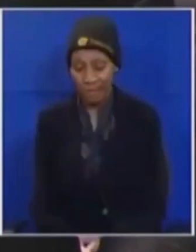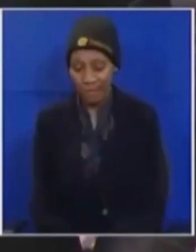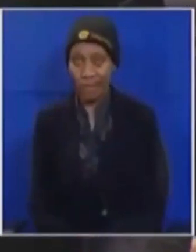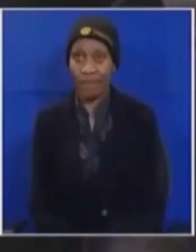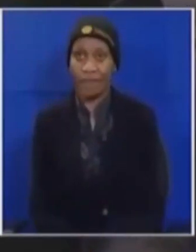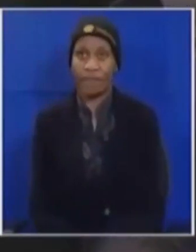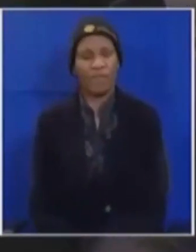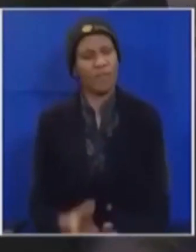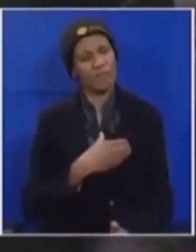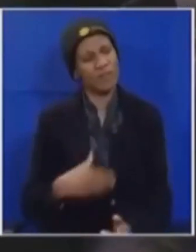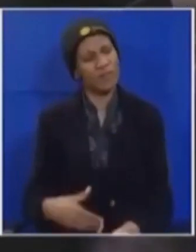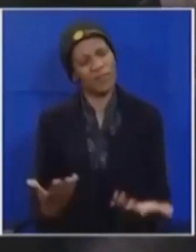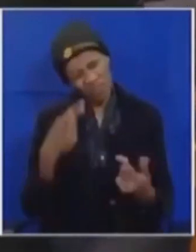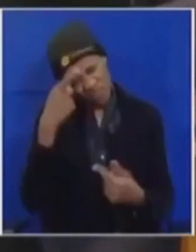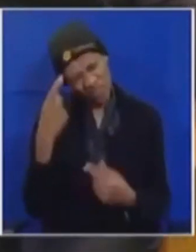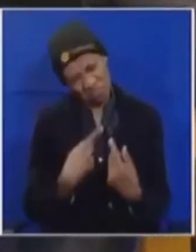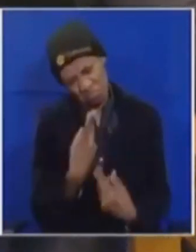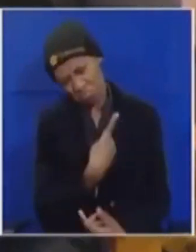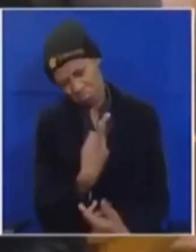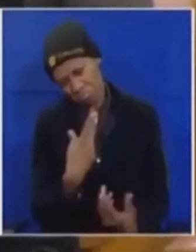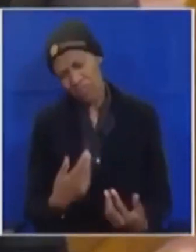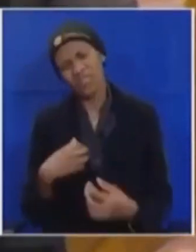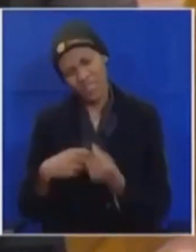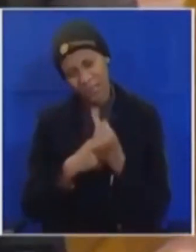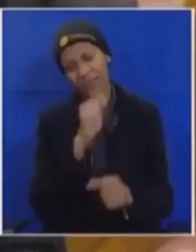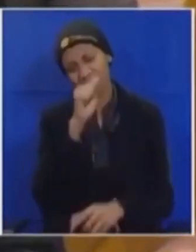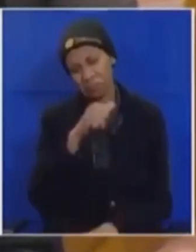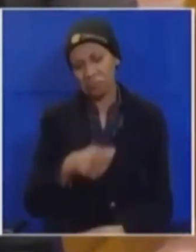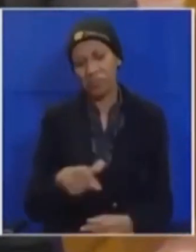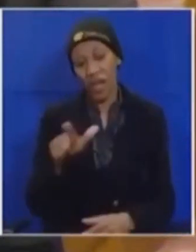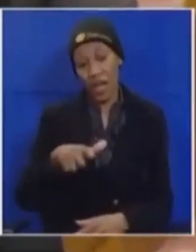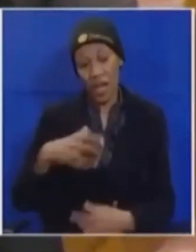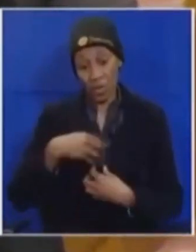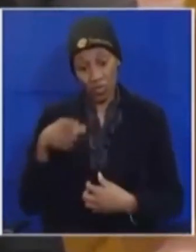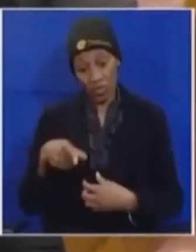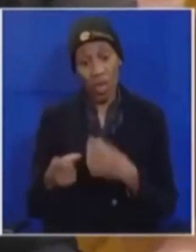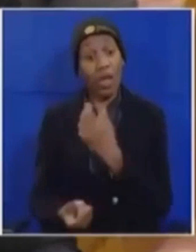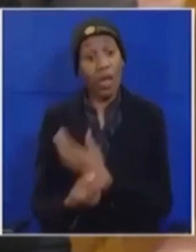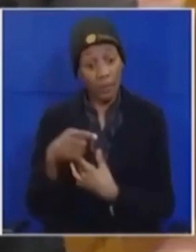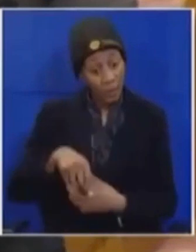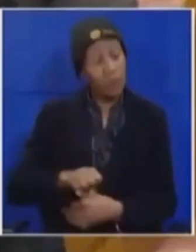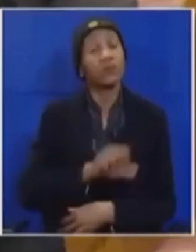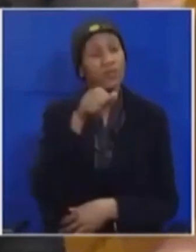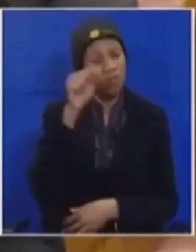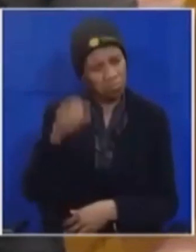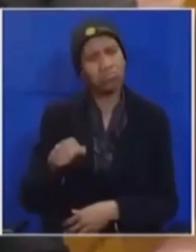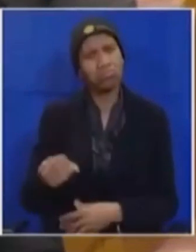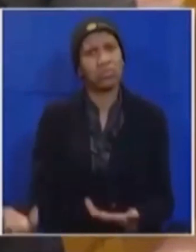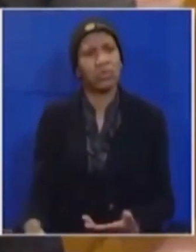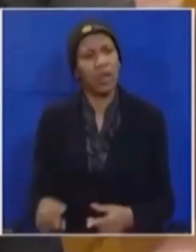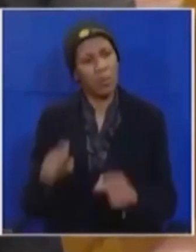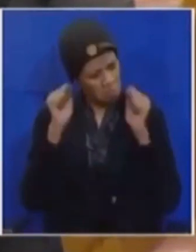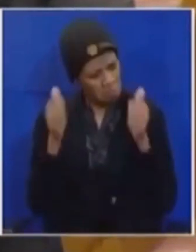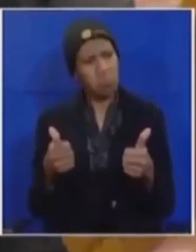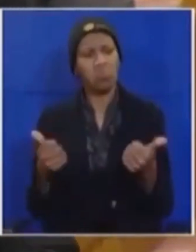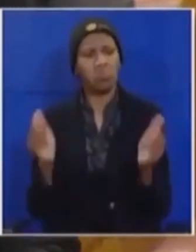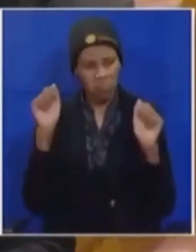the president i think you and i and i agree with you that land ownership patterns in this country must change that's a good thing